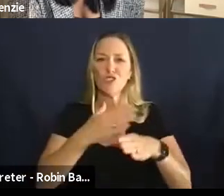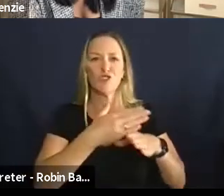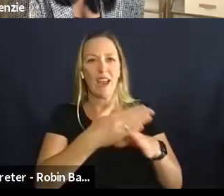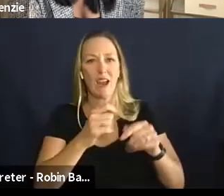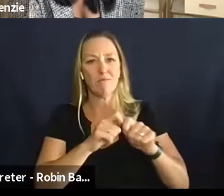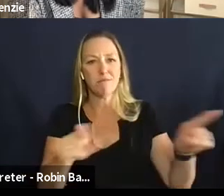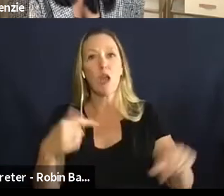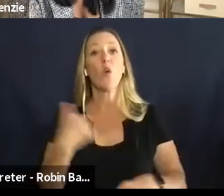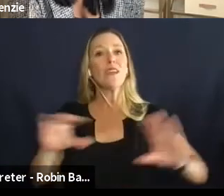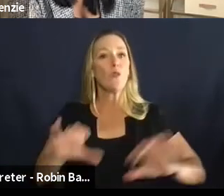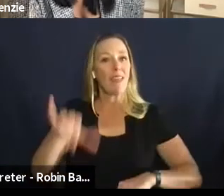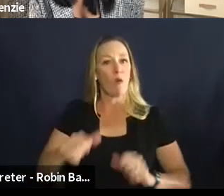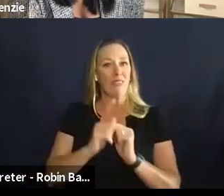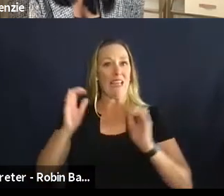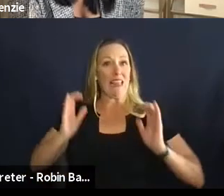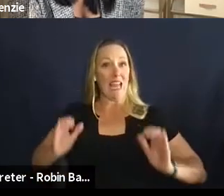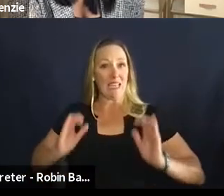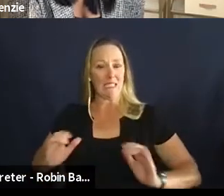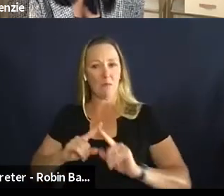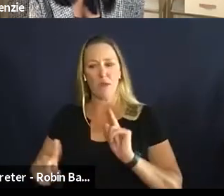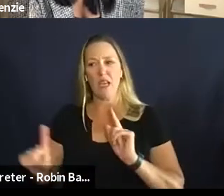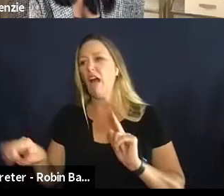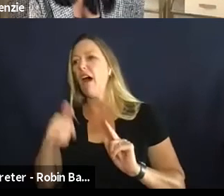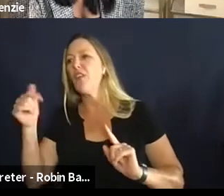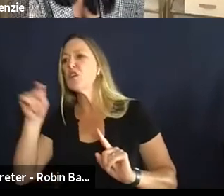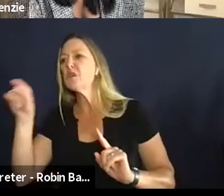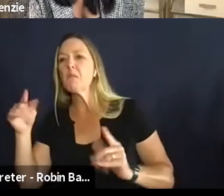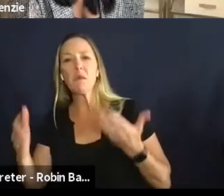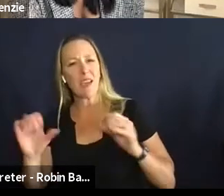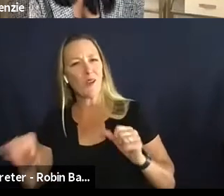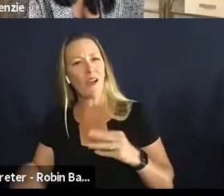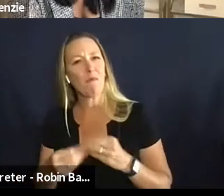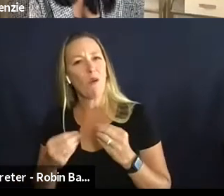do it with our clients but x you know beyond that i feel like it could go a little further